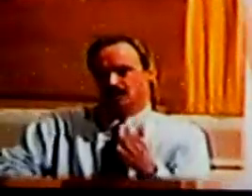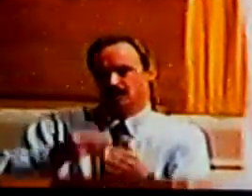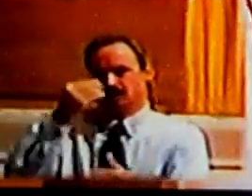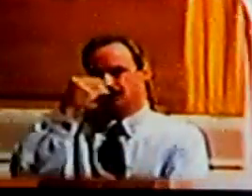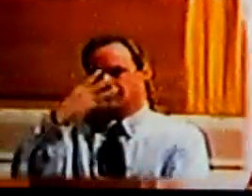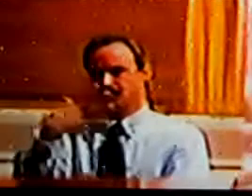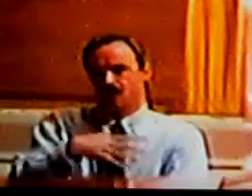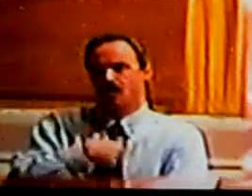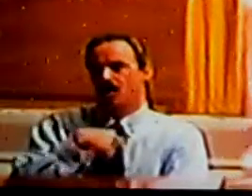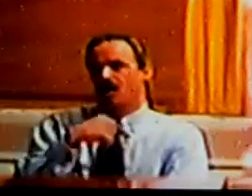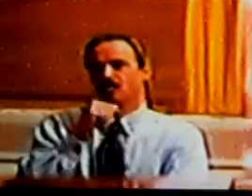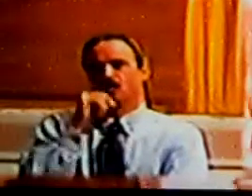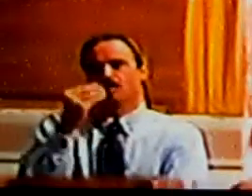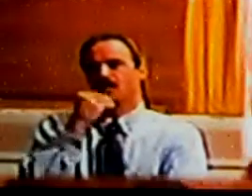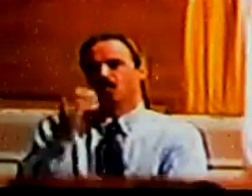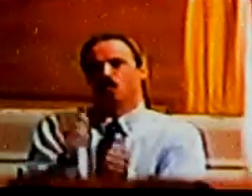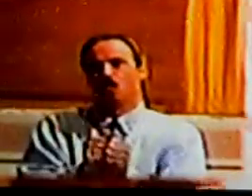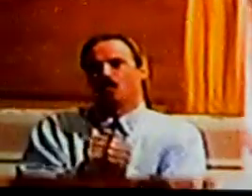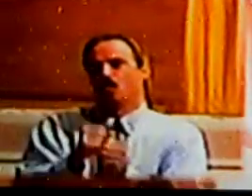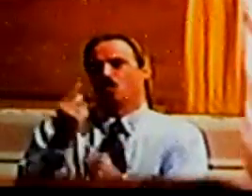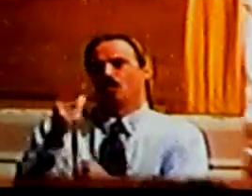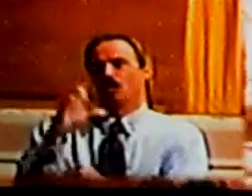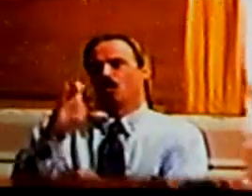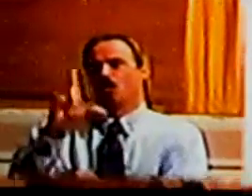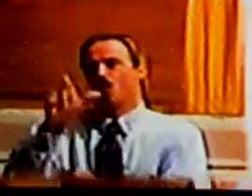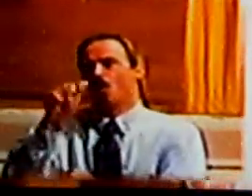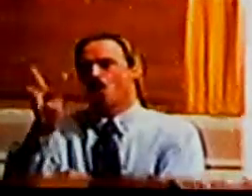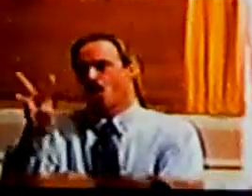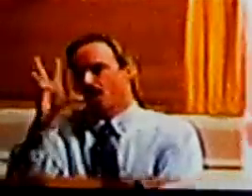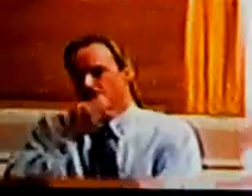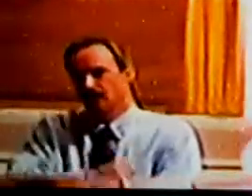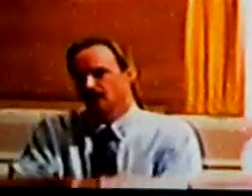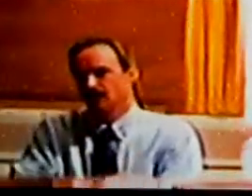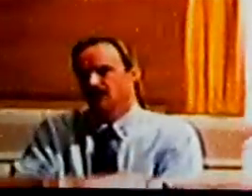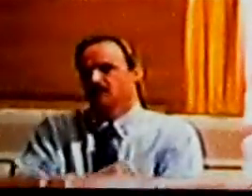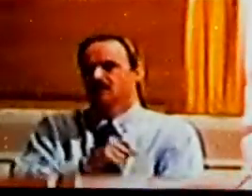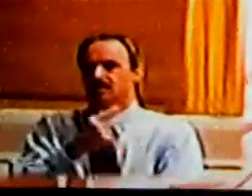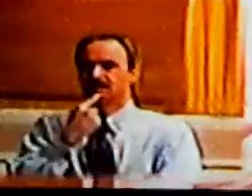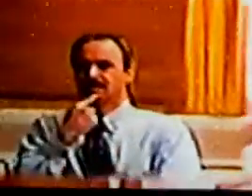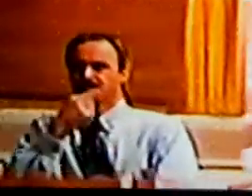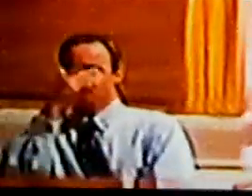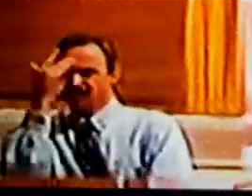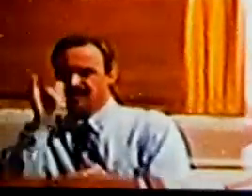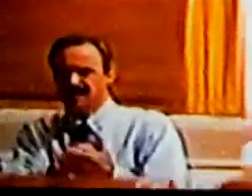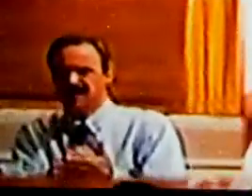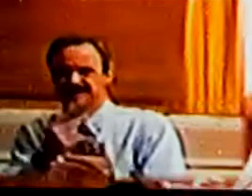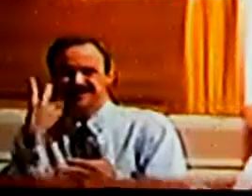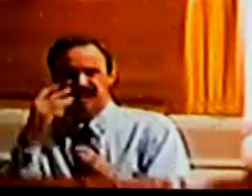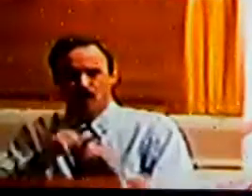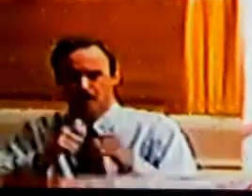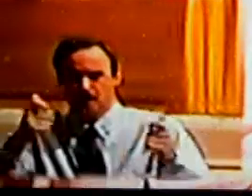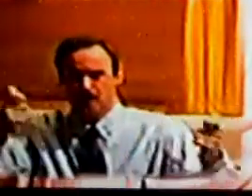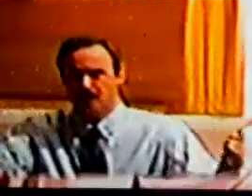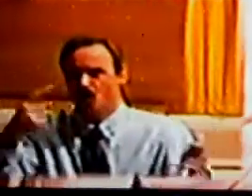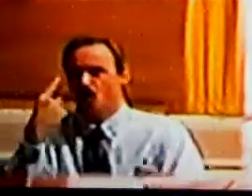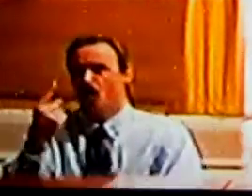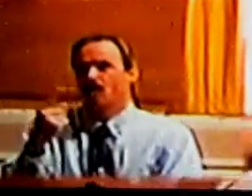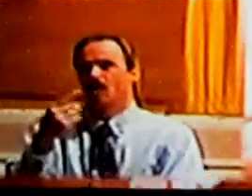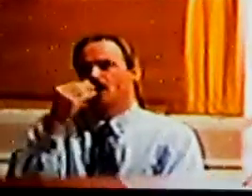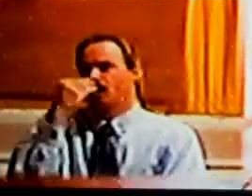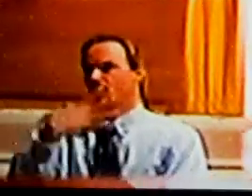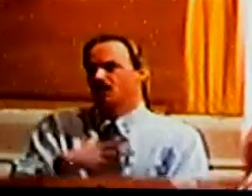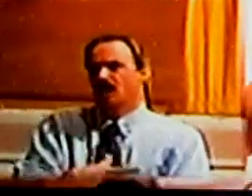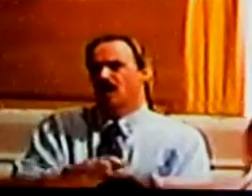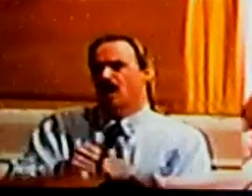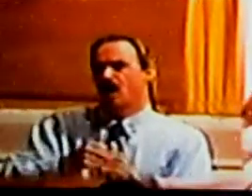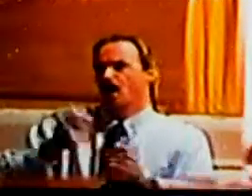where the claw is missing i says sir forget the claw look how big the lobster is for the price customer says i don't care how big the lobster is you bring me